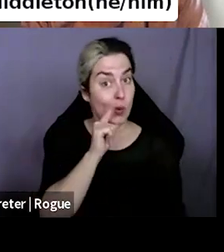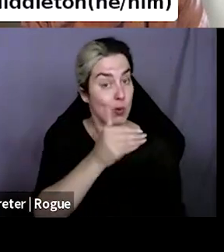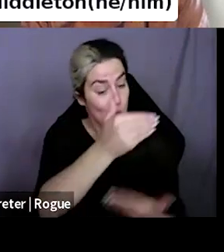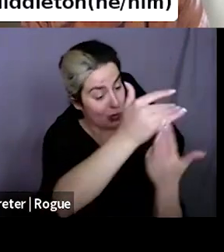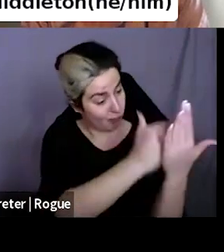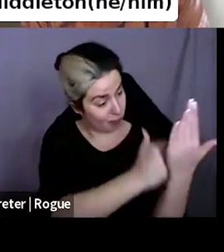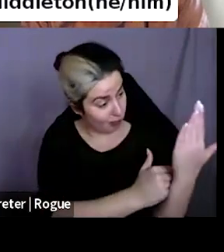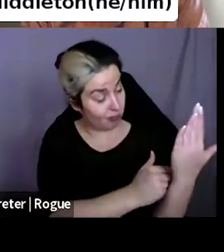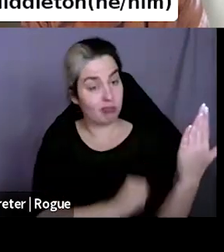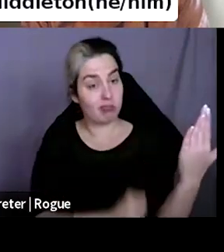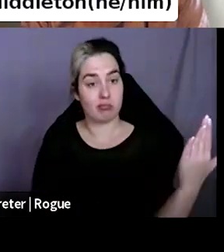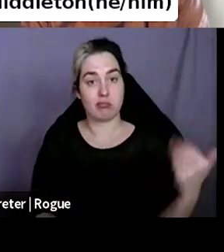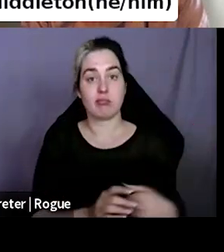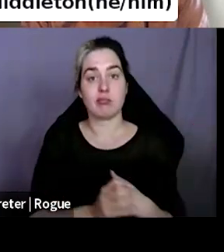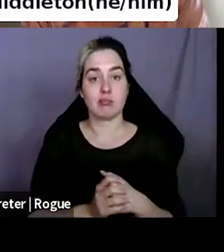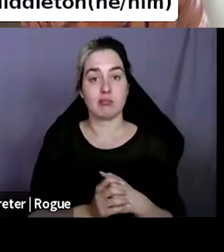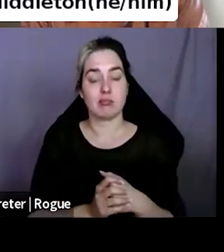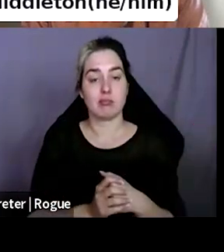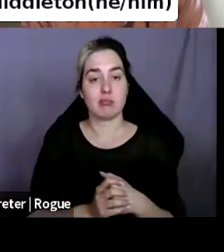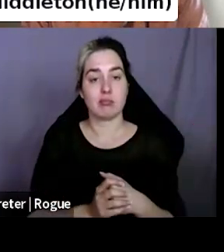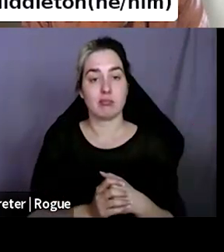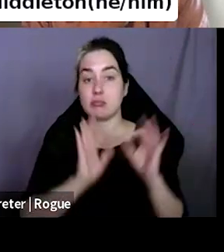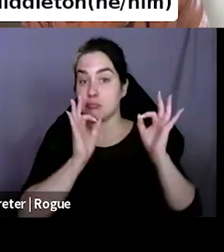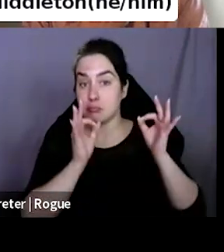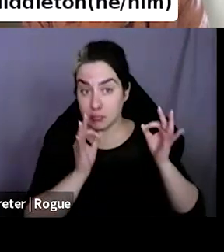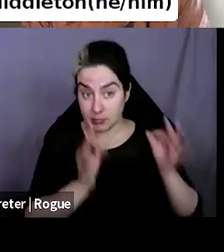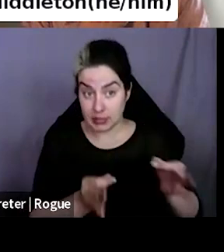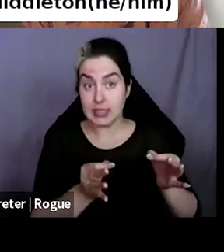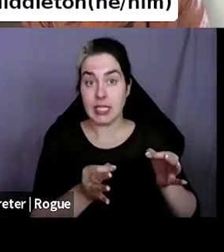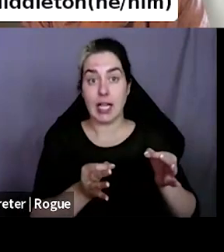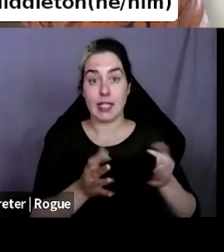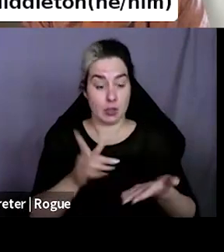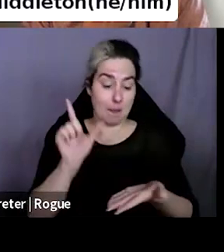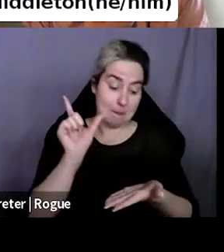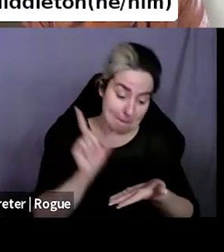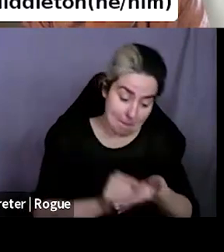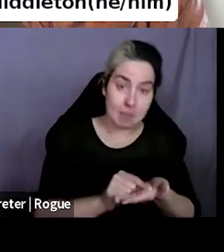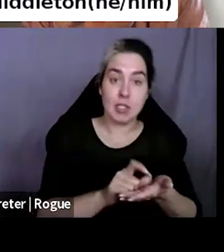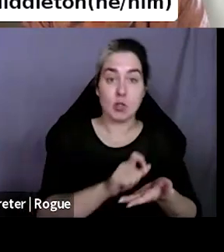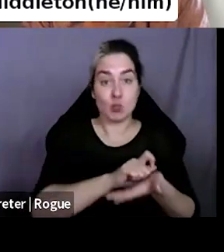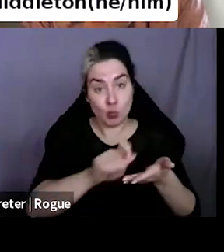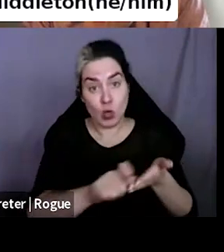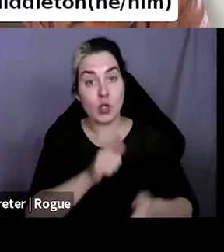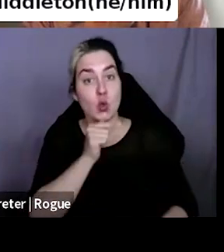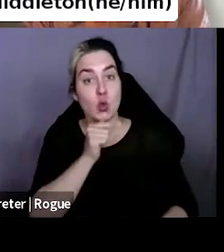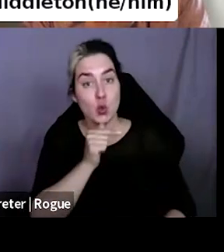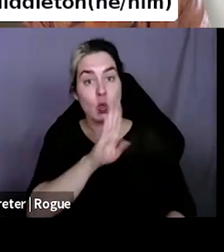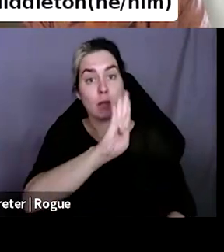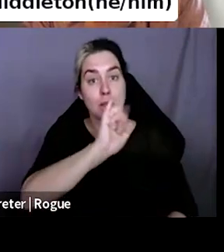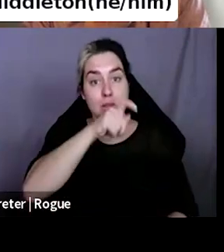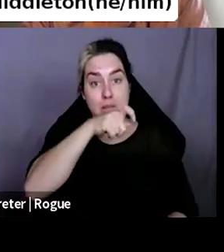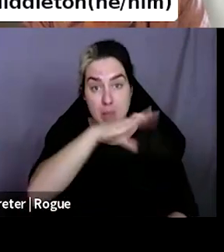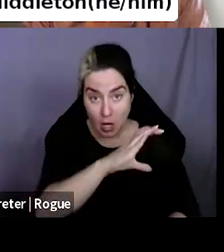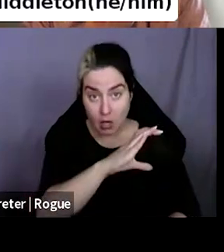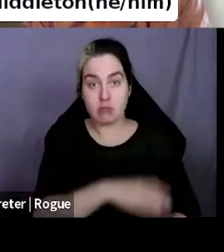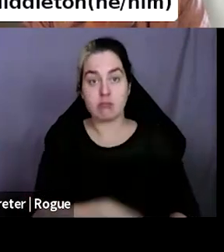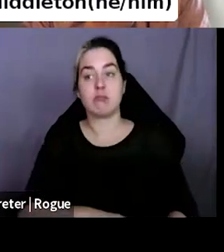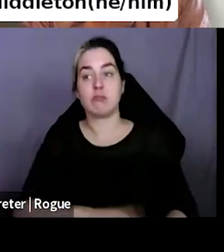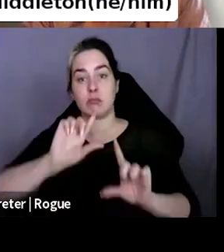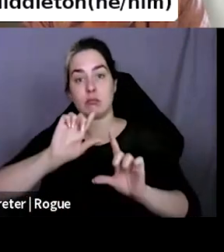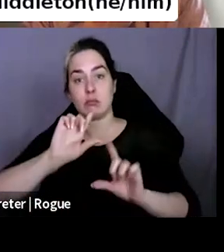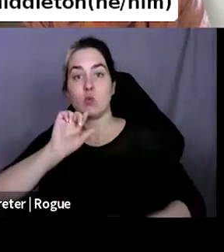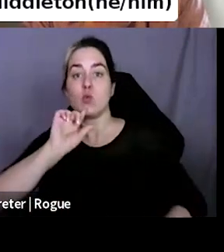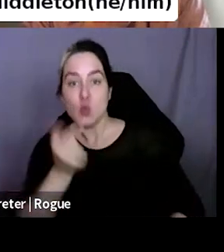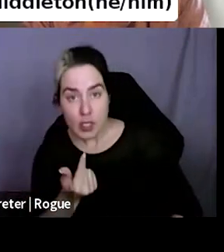choosing to publish authors, authors of color, authors who are queer authors with more